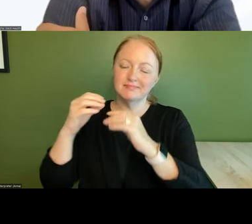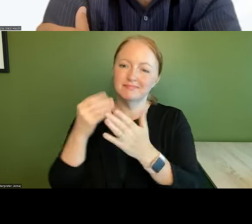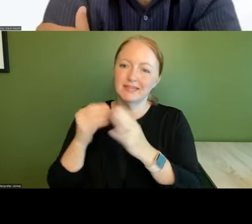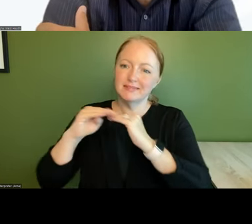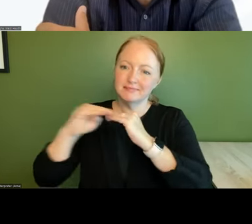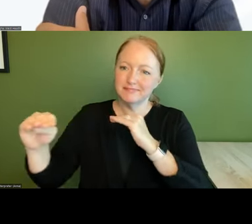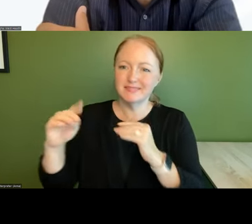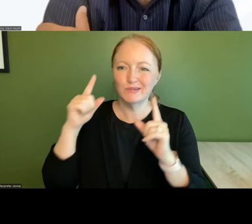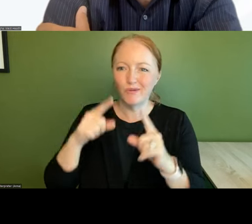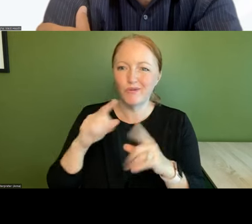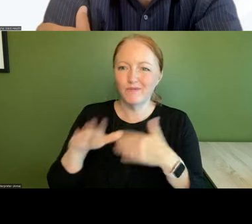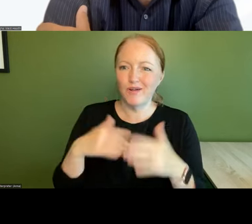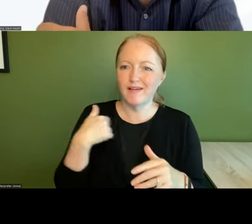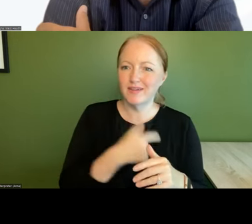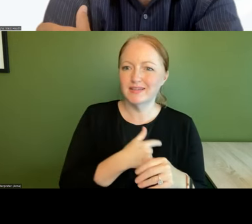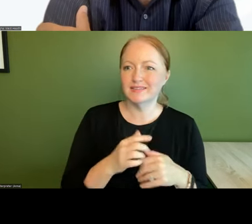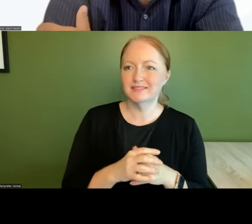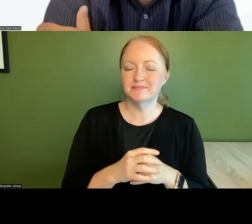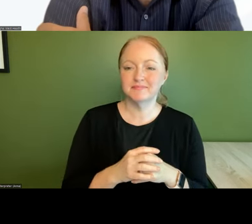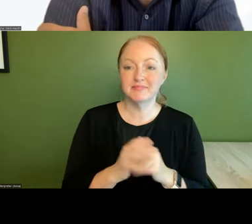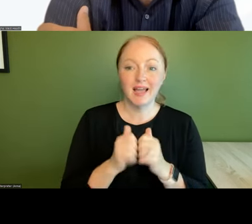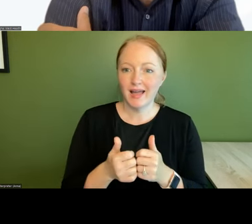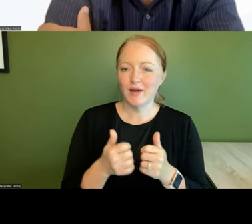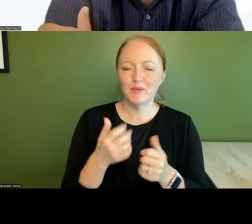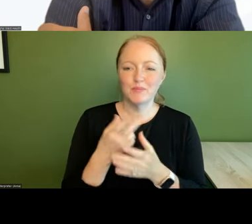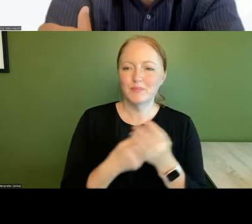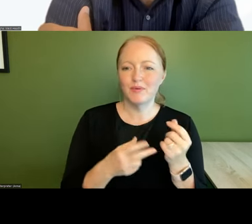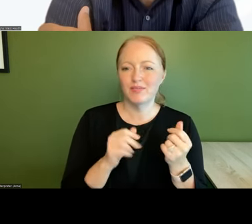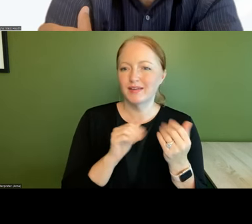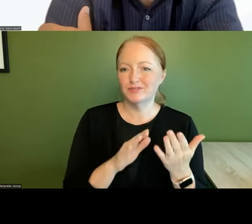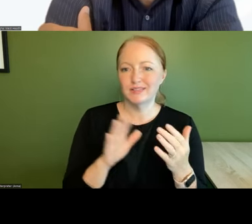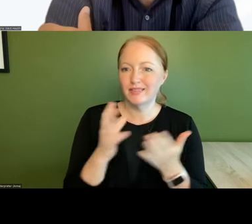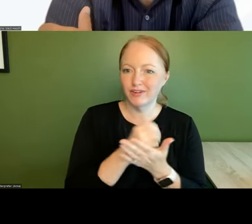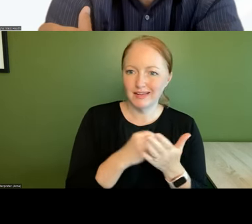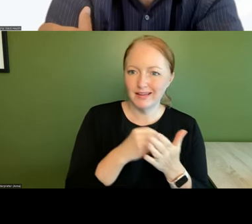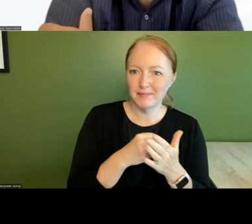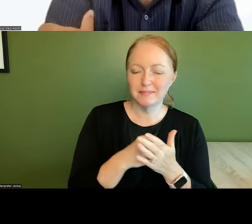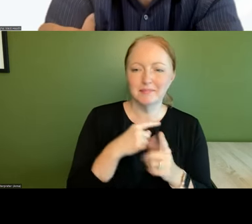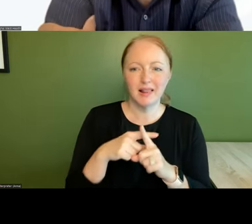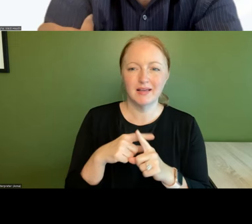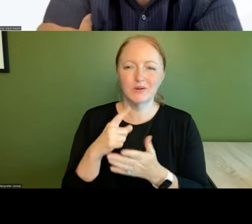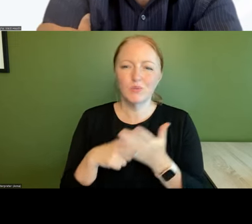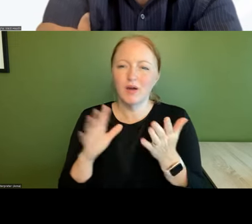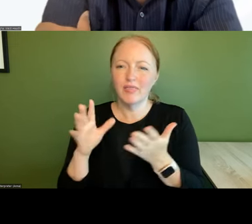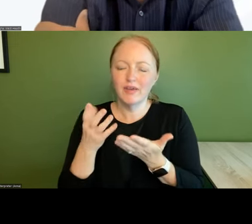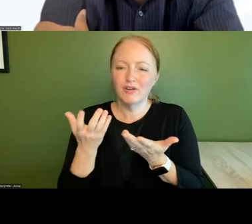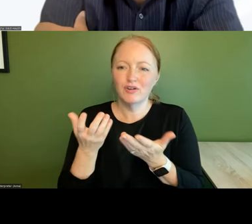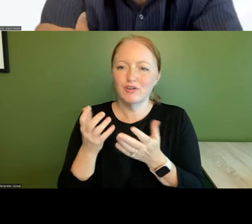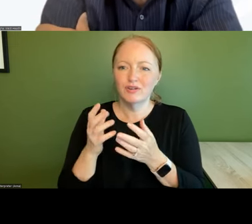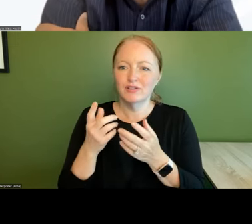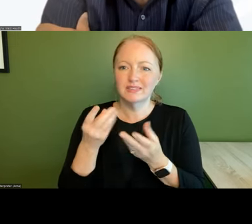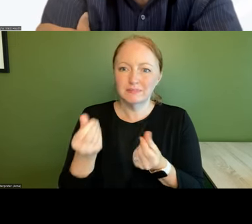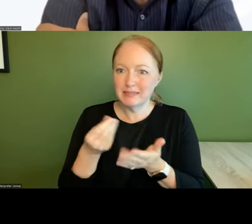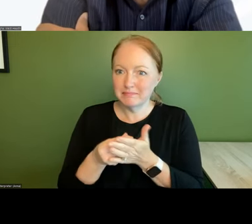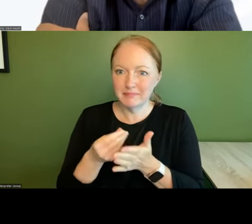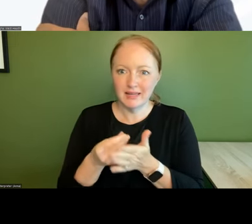all of us uh and to do that you know we have to both address their income but also what their money what their their spending